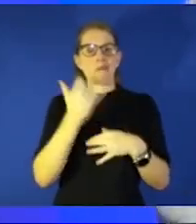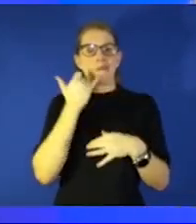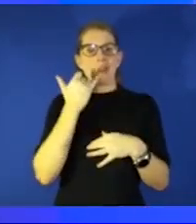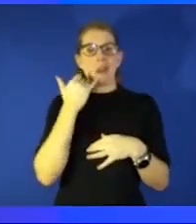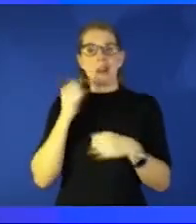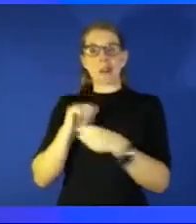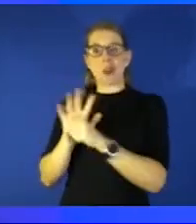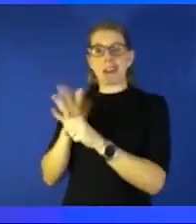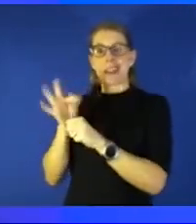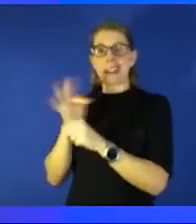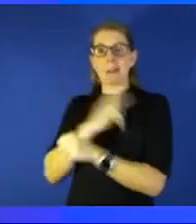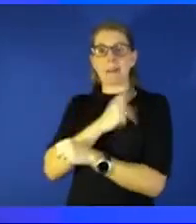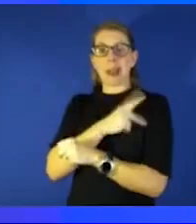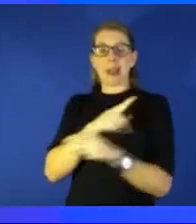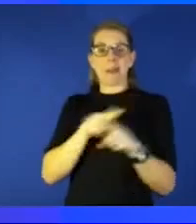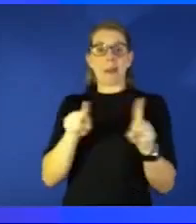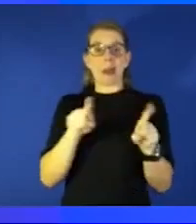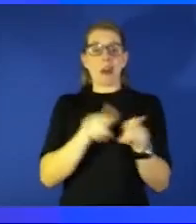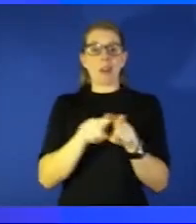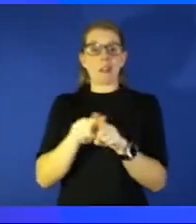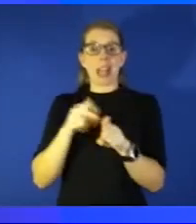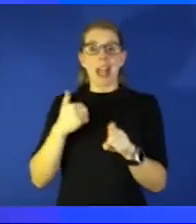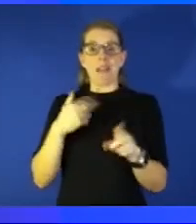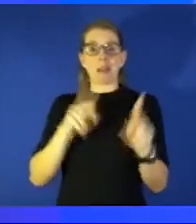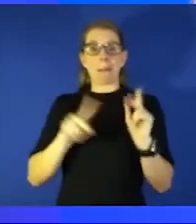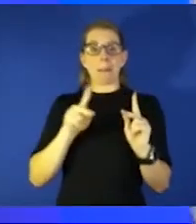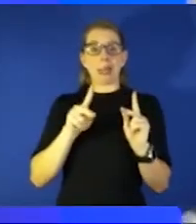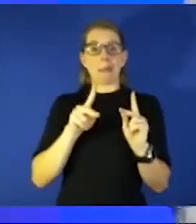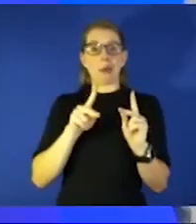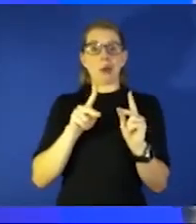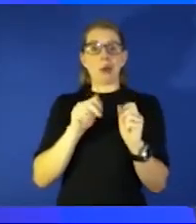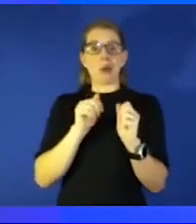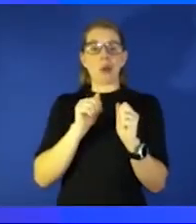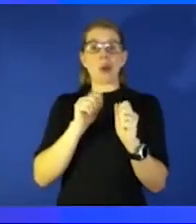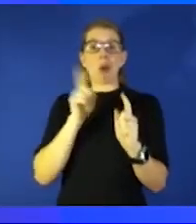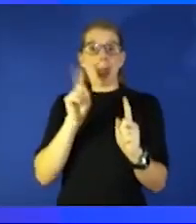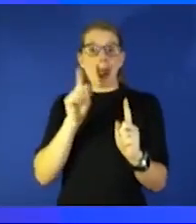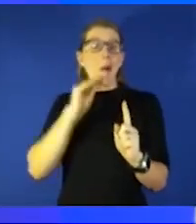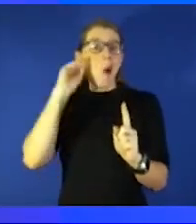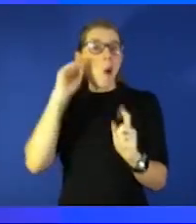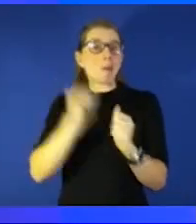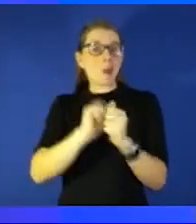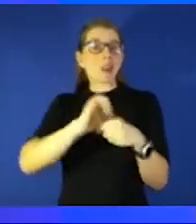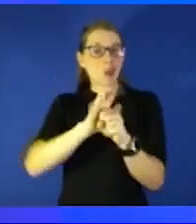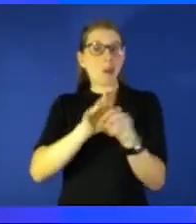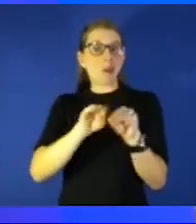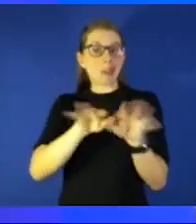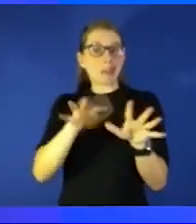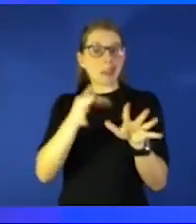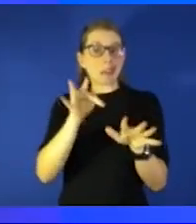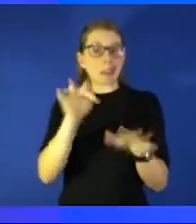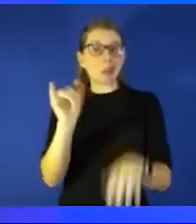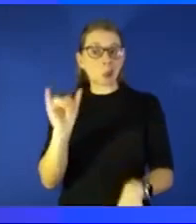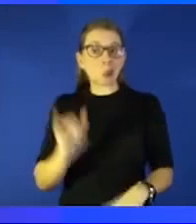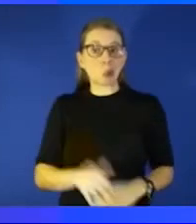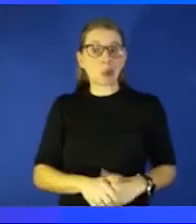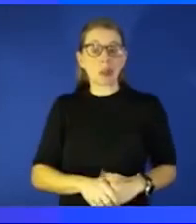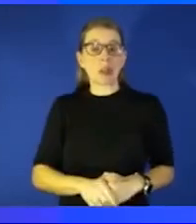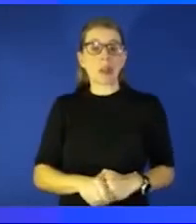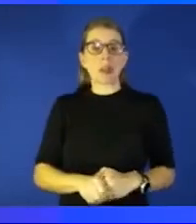-19 patient but a lot of times we have people at home with COVID-19 as well and you know I find myself I guess maybe over the